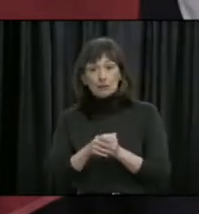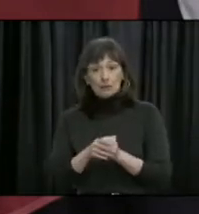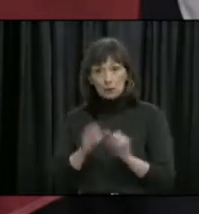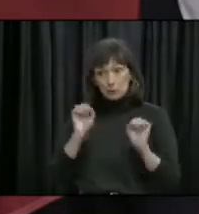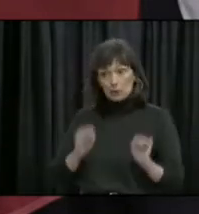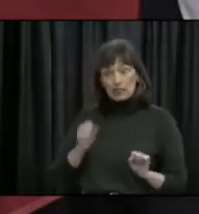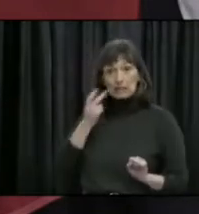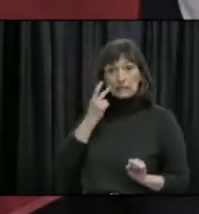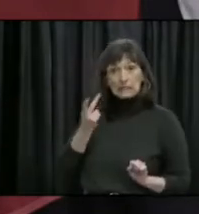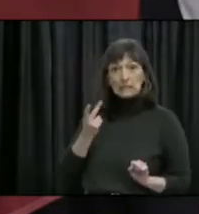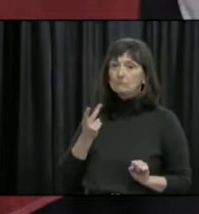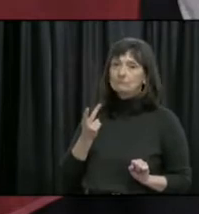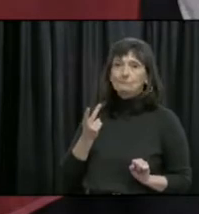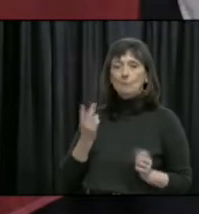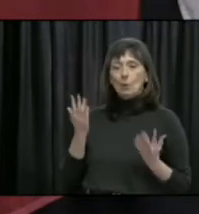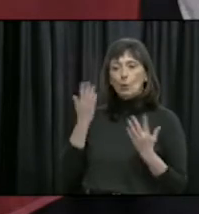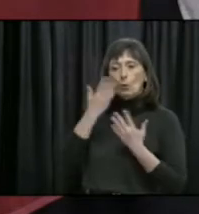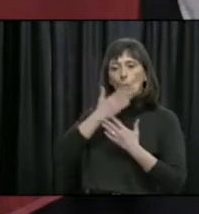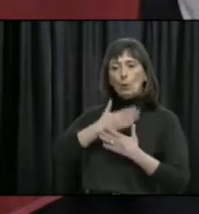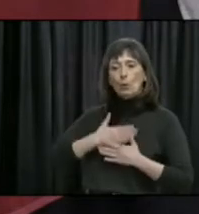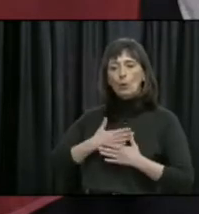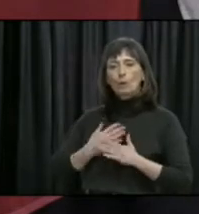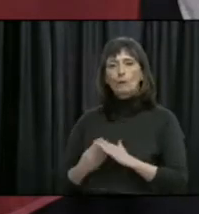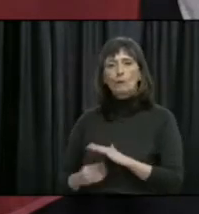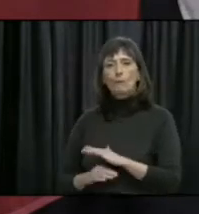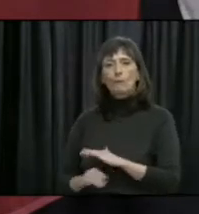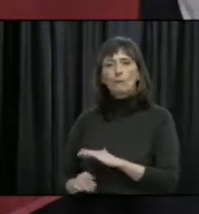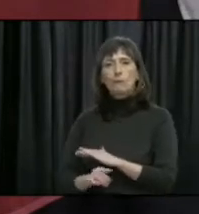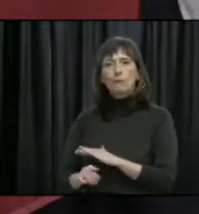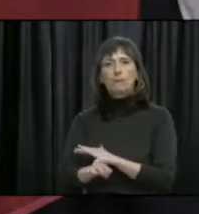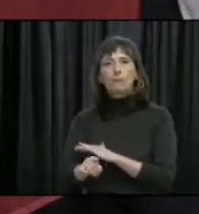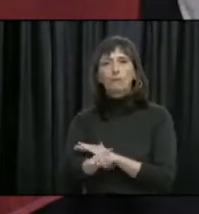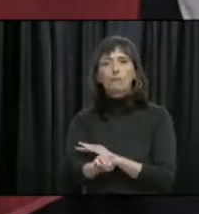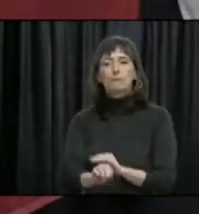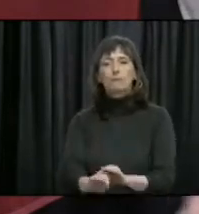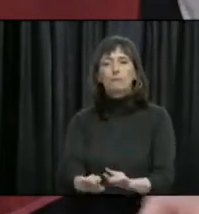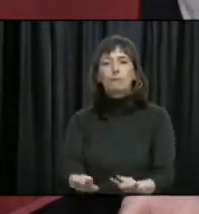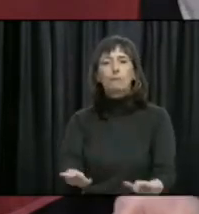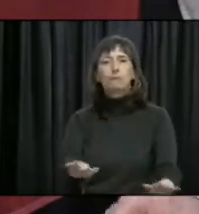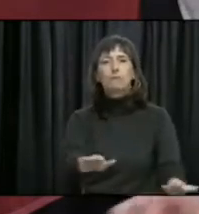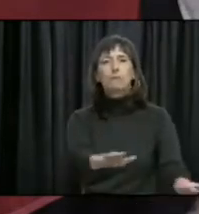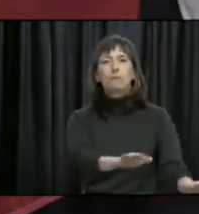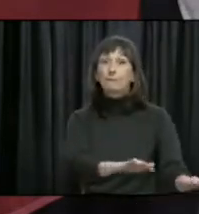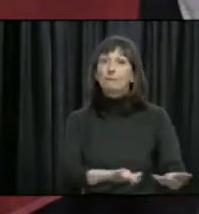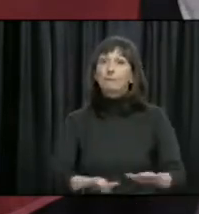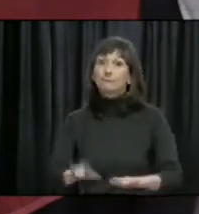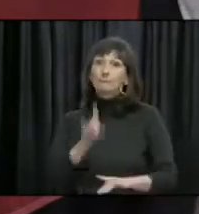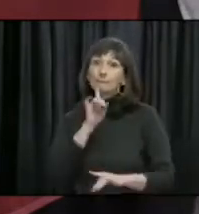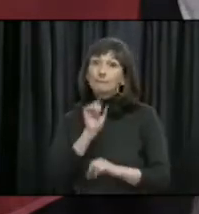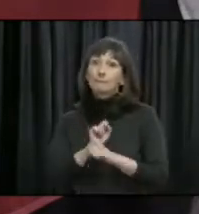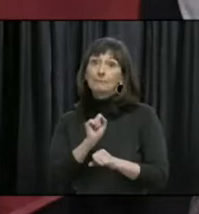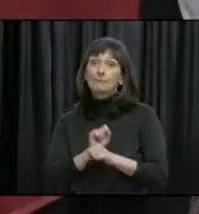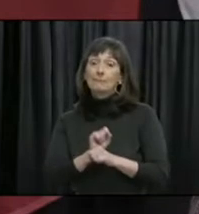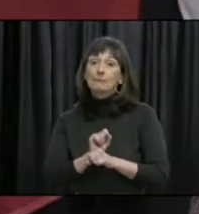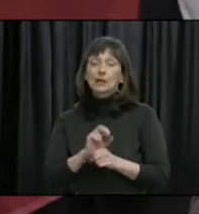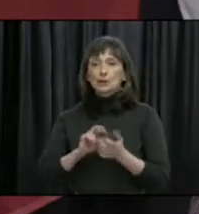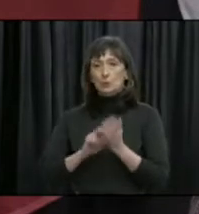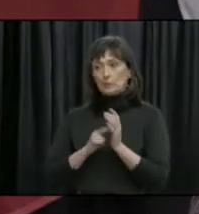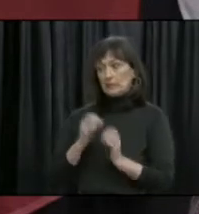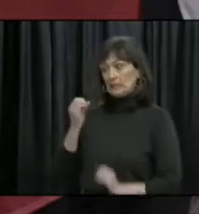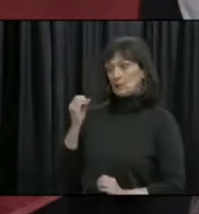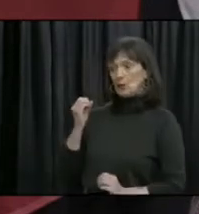but it lives and moves silently amongst us. So these results today should motivate you.